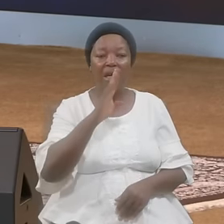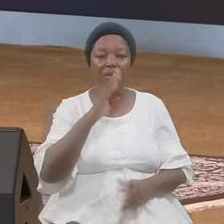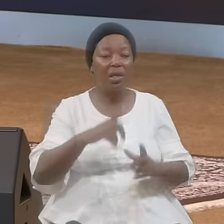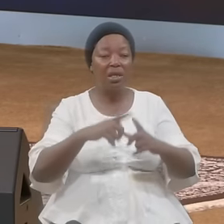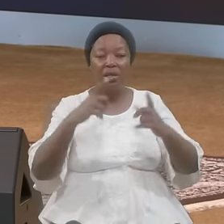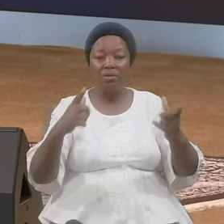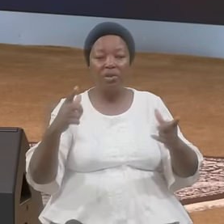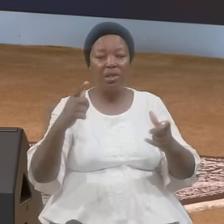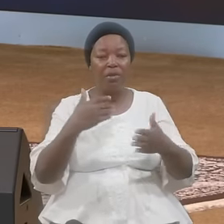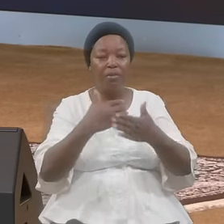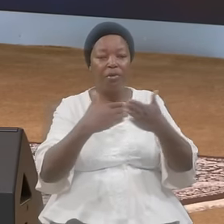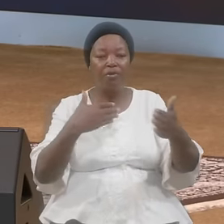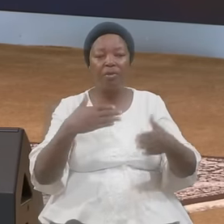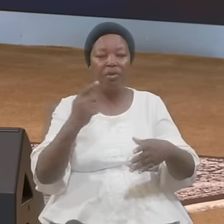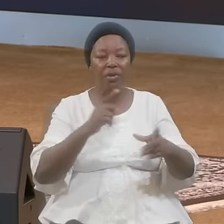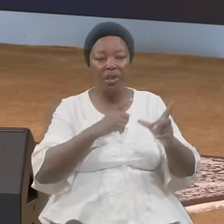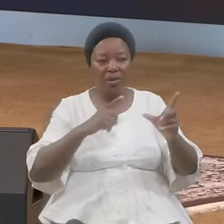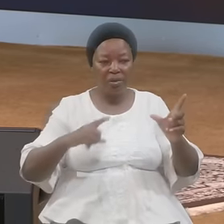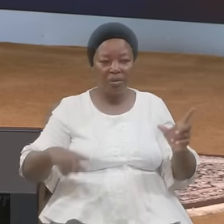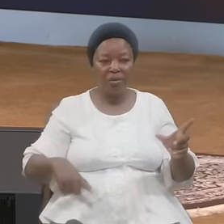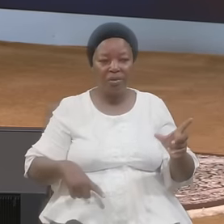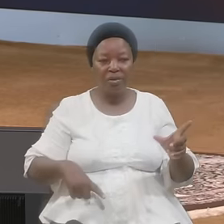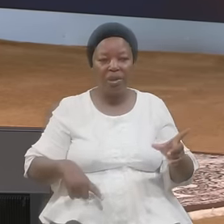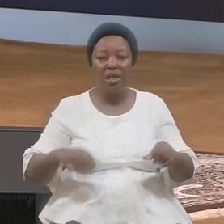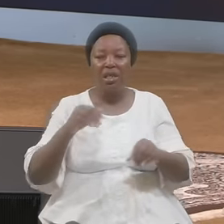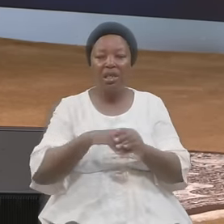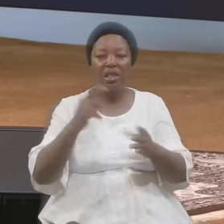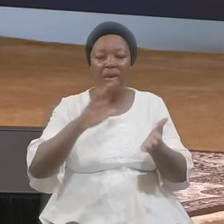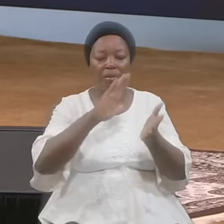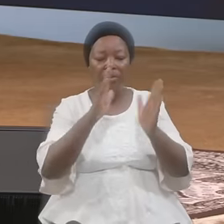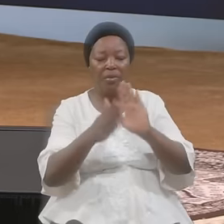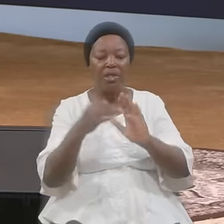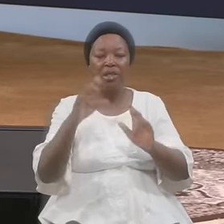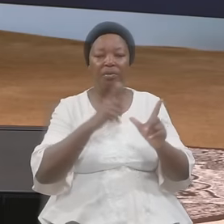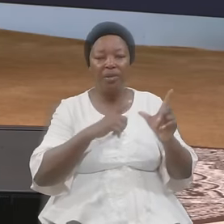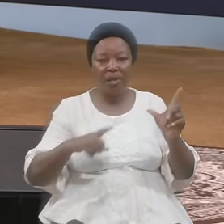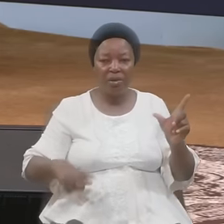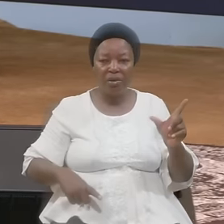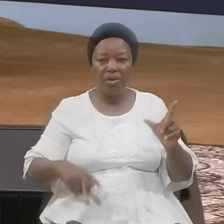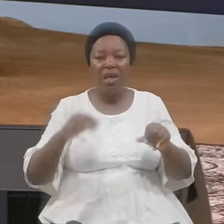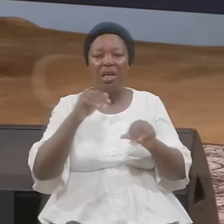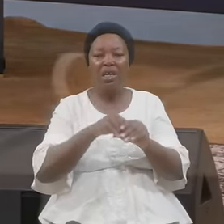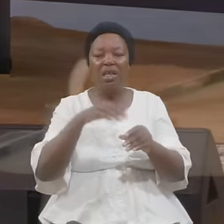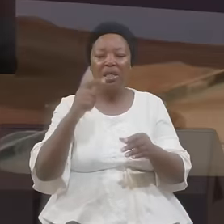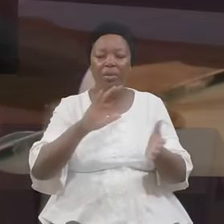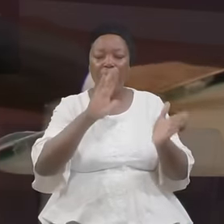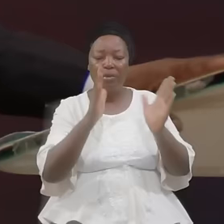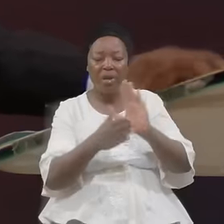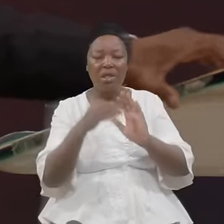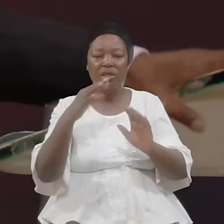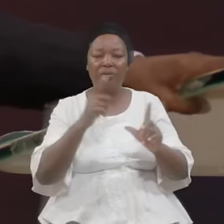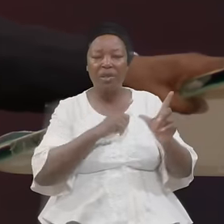In The Sight Of The Lord In The Sight Of The Lord In The Sight